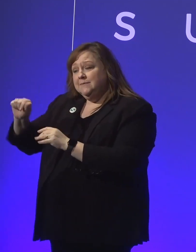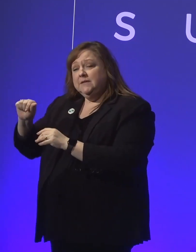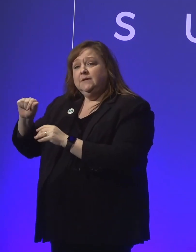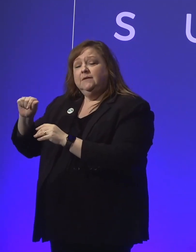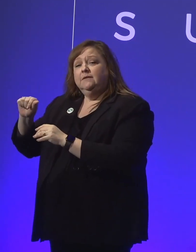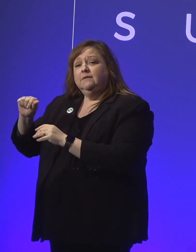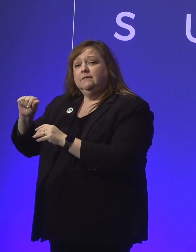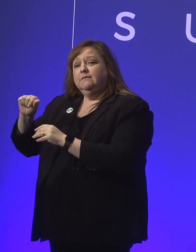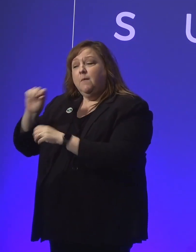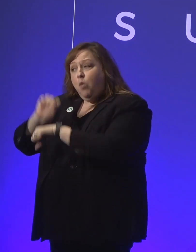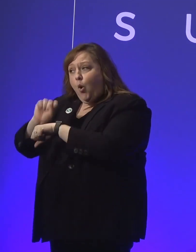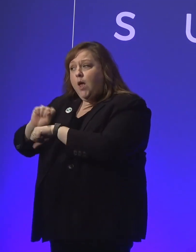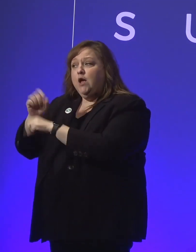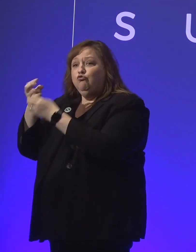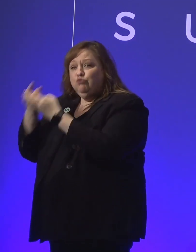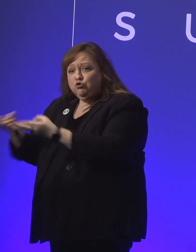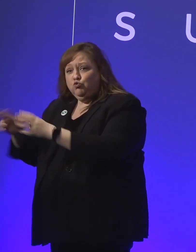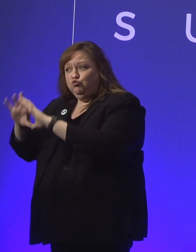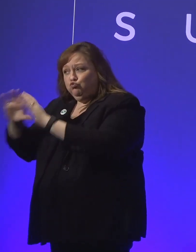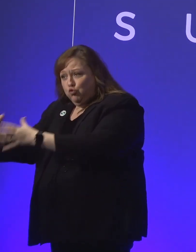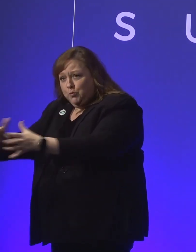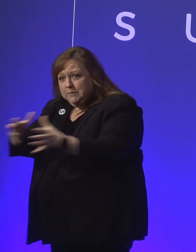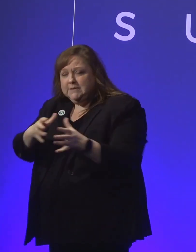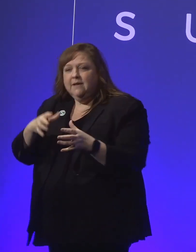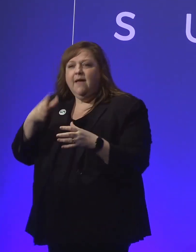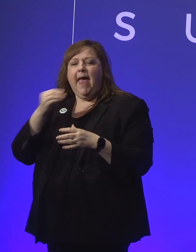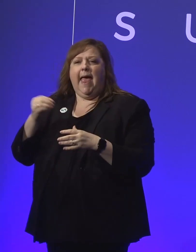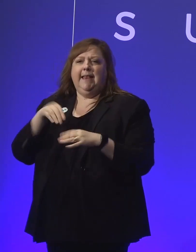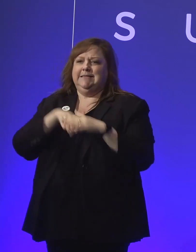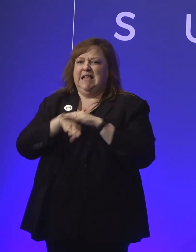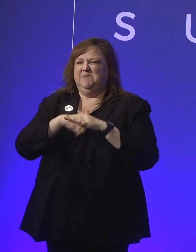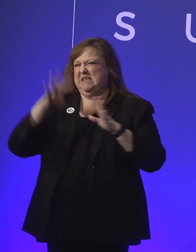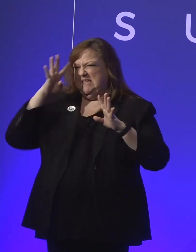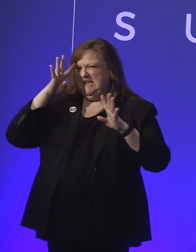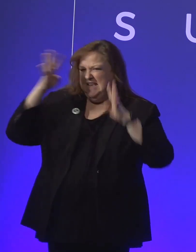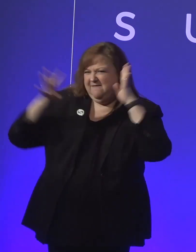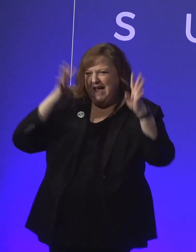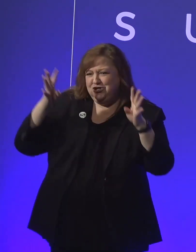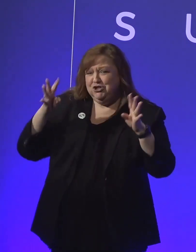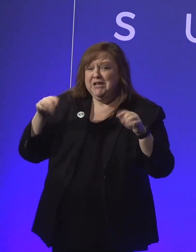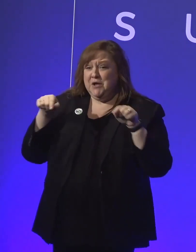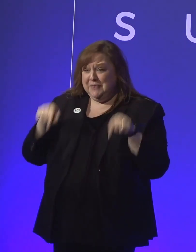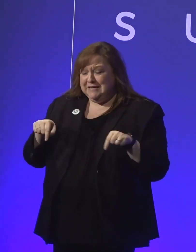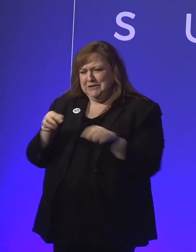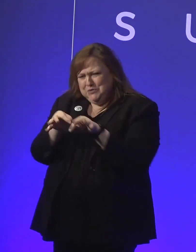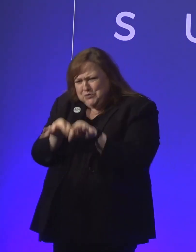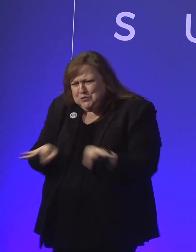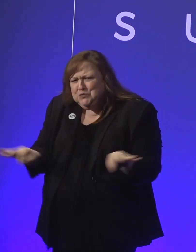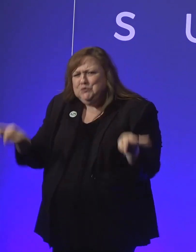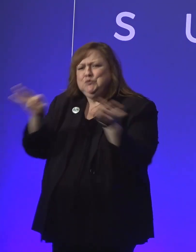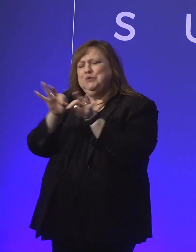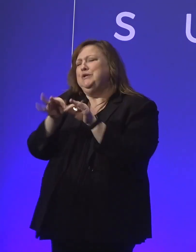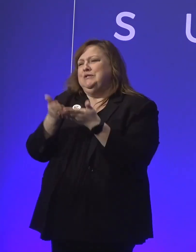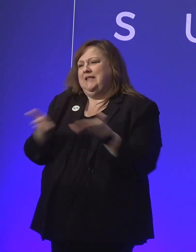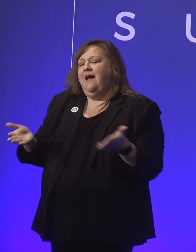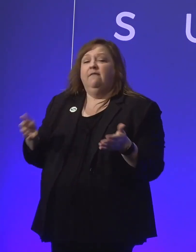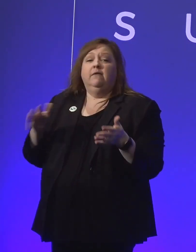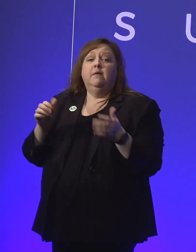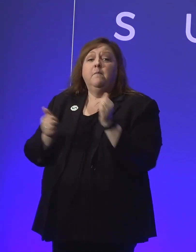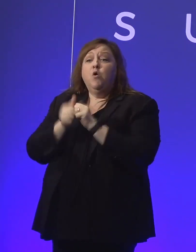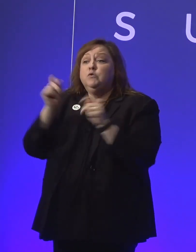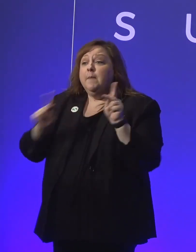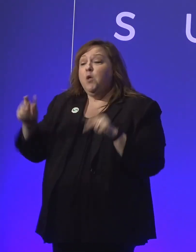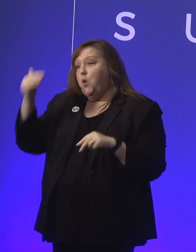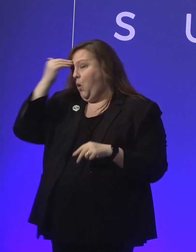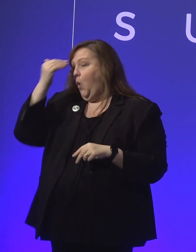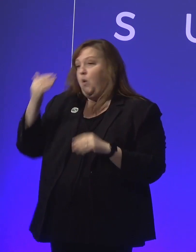and accessibility innovation. So in other words this is really crucial critical stuff. I think most people in the room will know